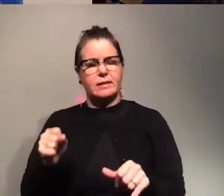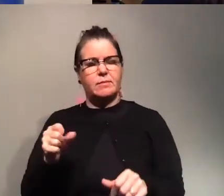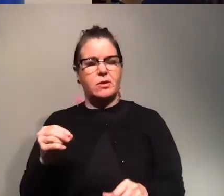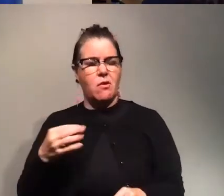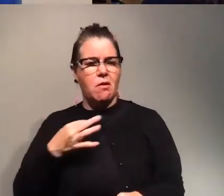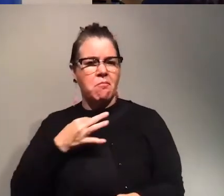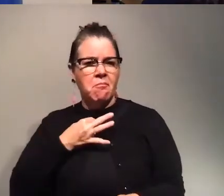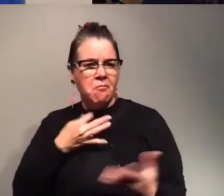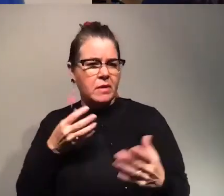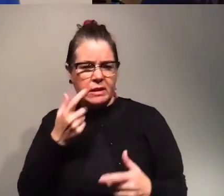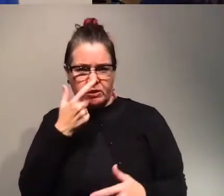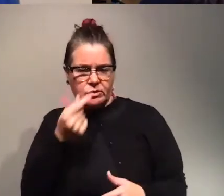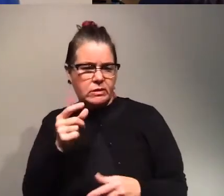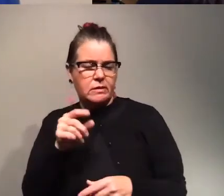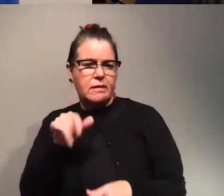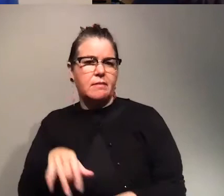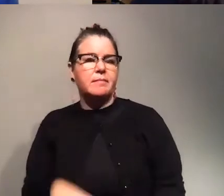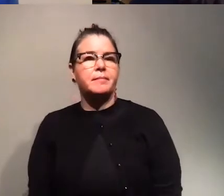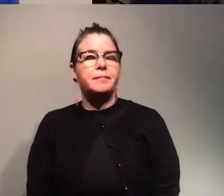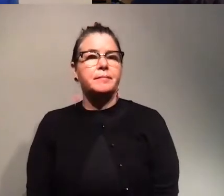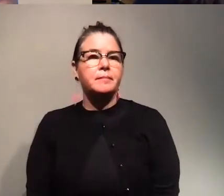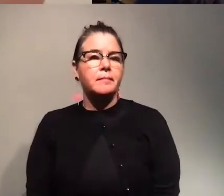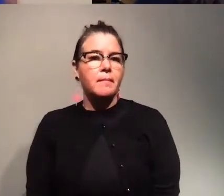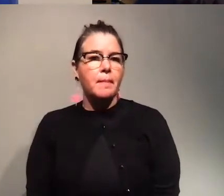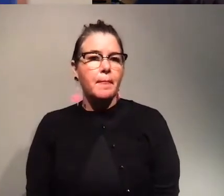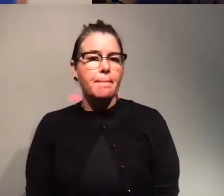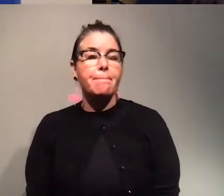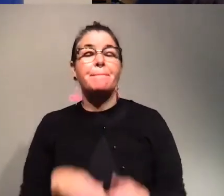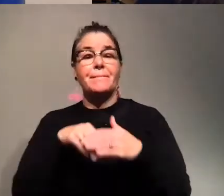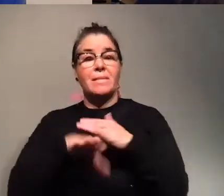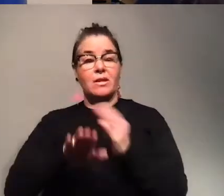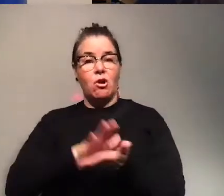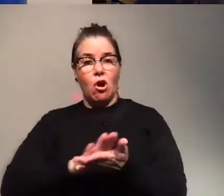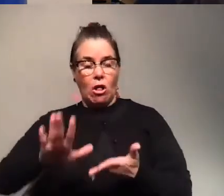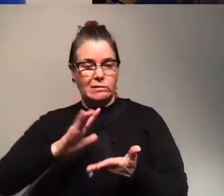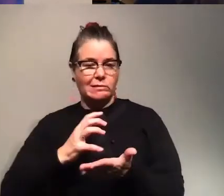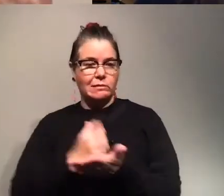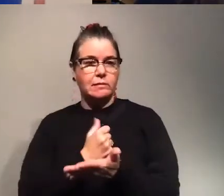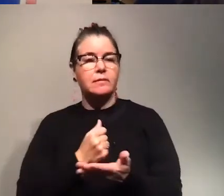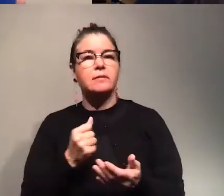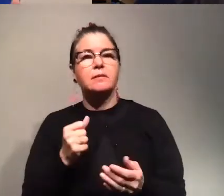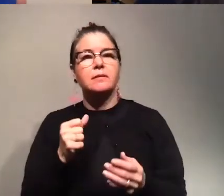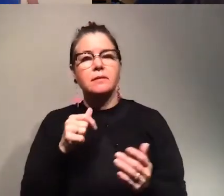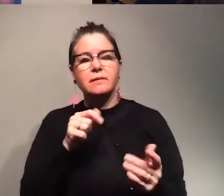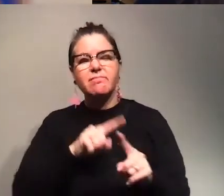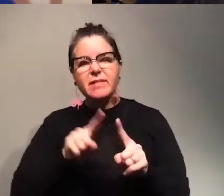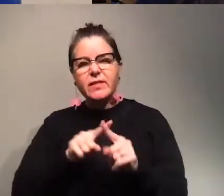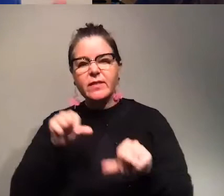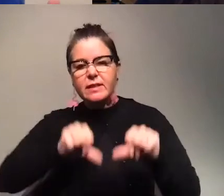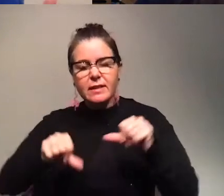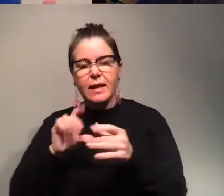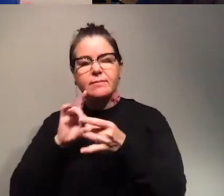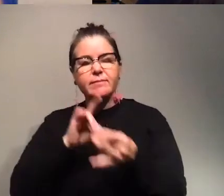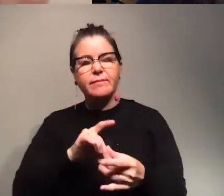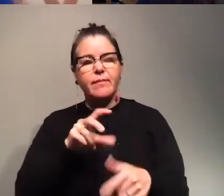very interesting for me. And during college, I had the chance to meet several scientists from various fields.